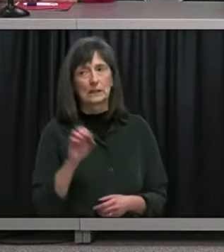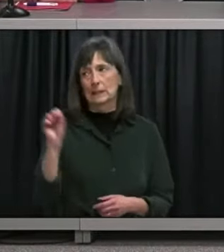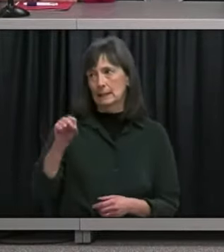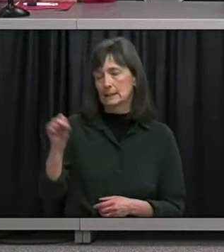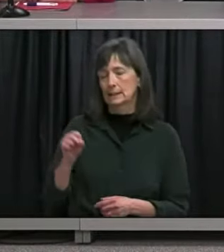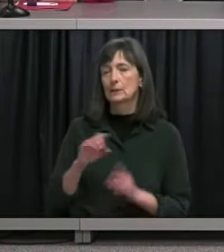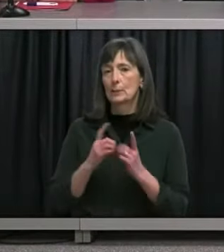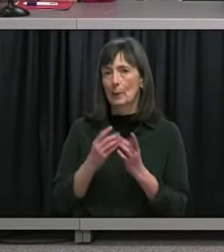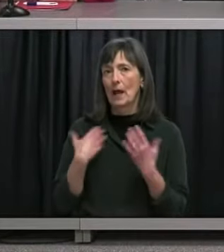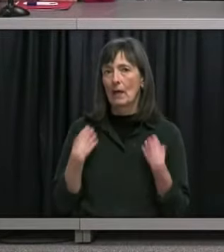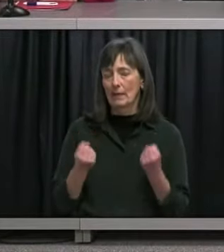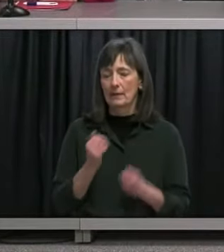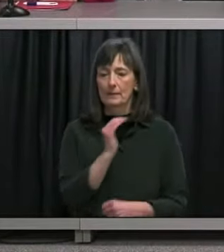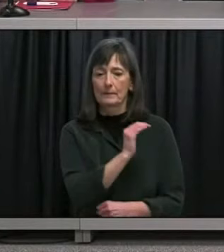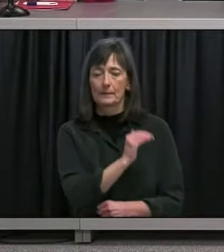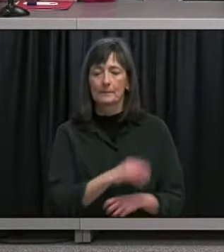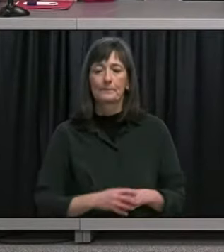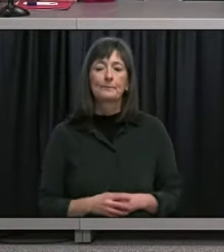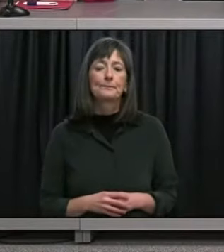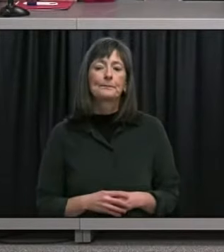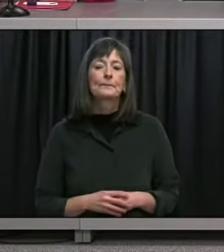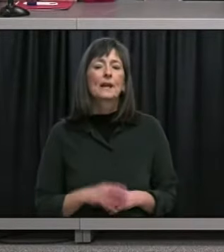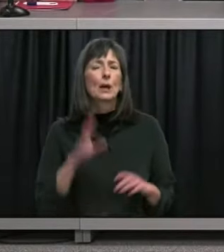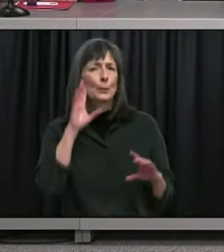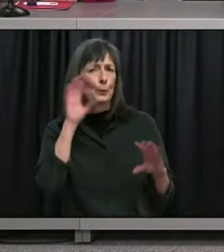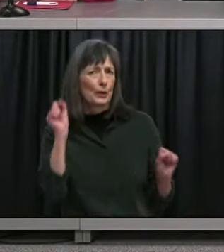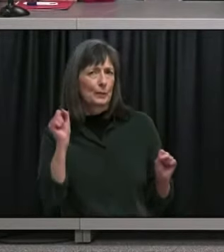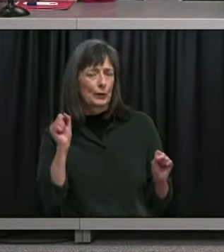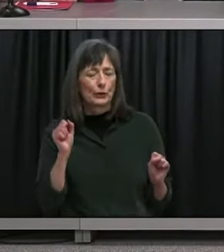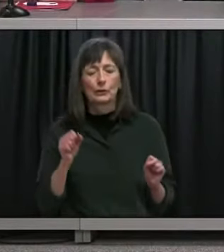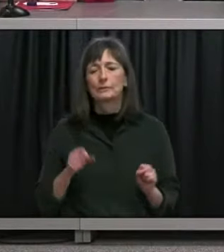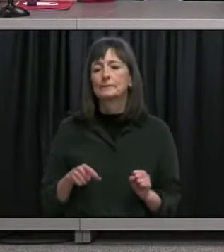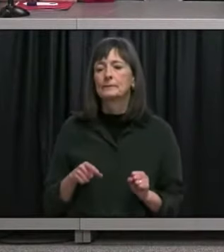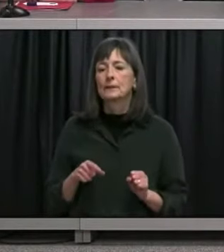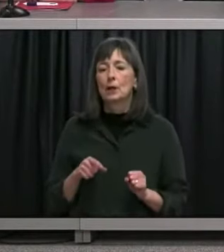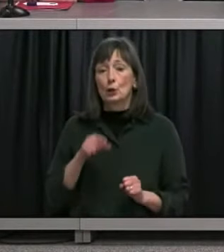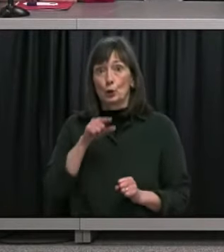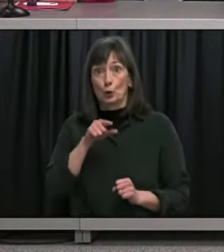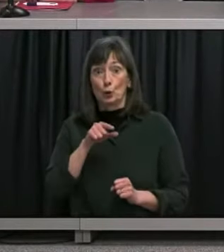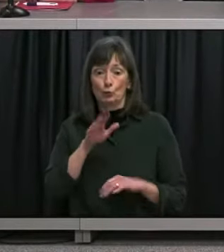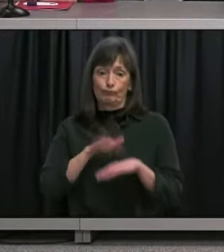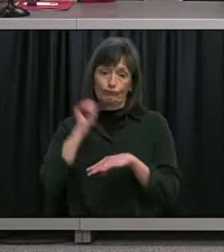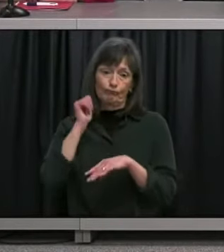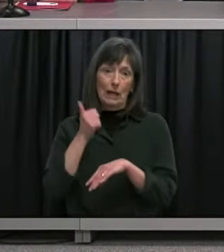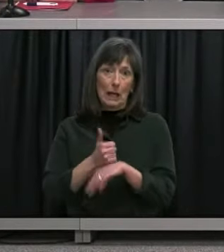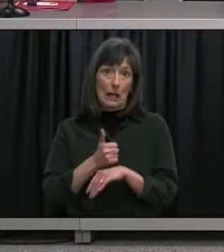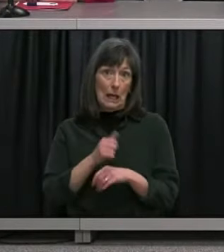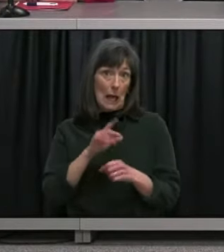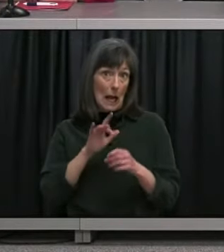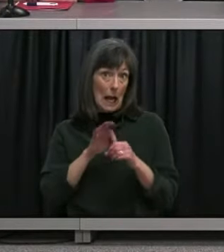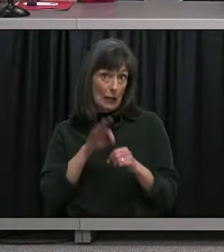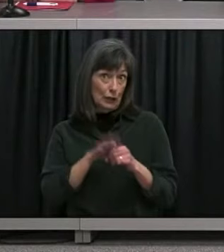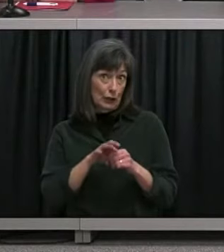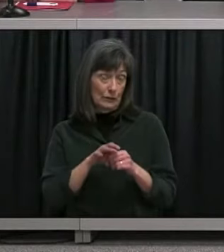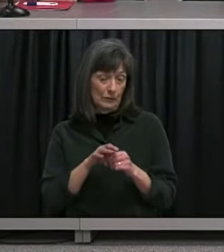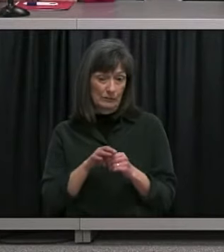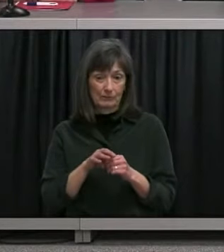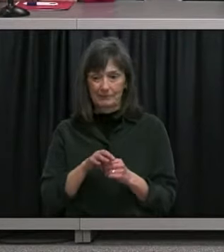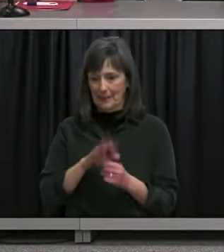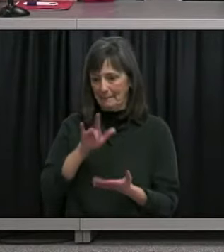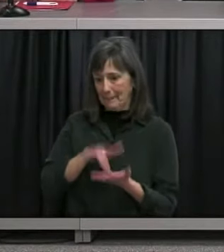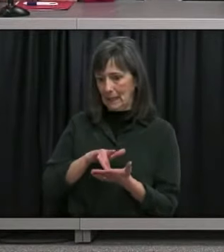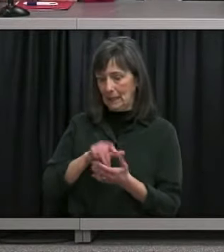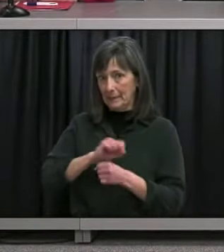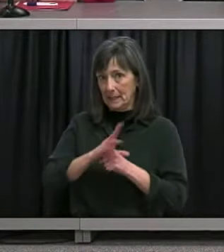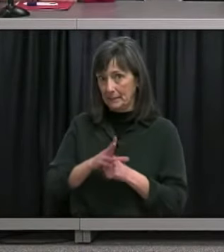and Premier you faced some criticism for calling an election during the pandemic and you said that decision was based on science and the modeling that was available to